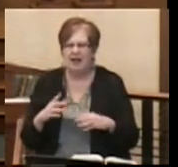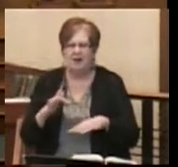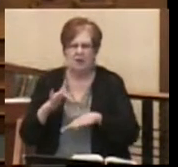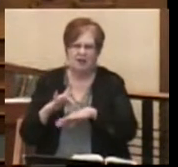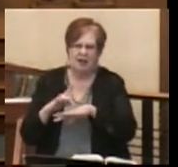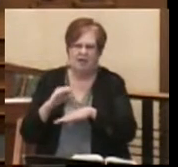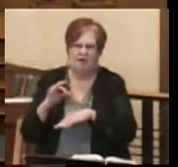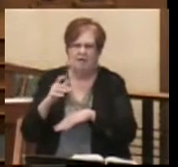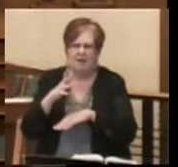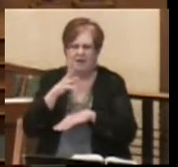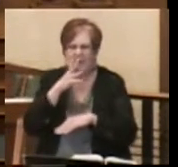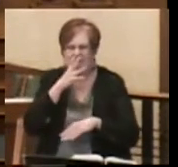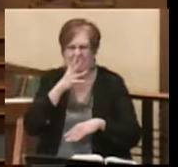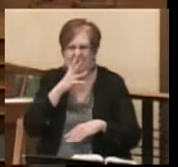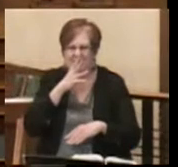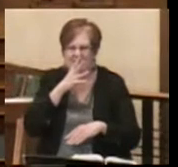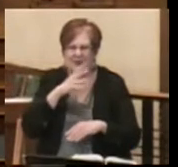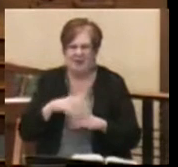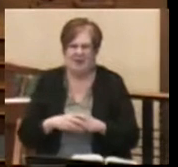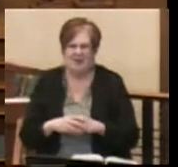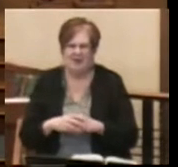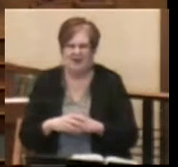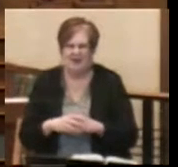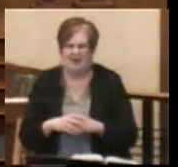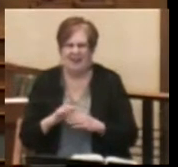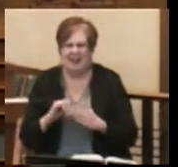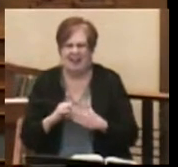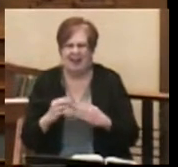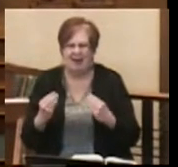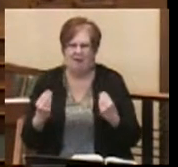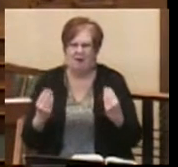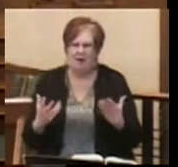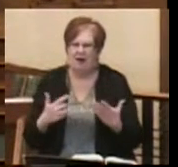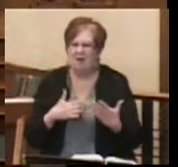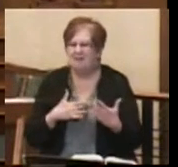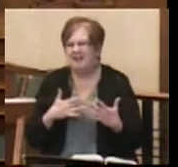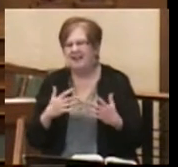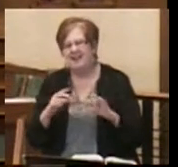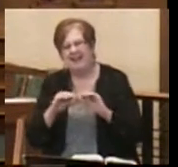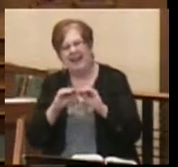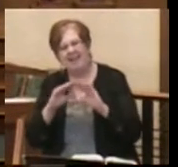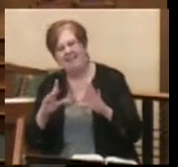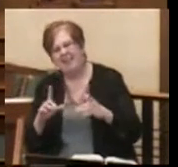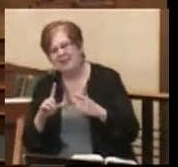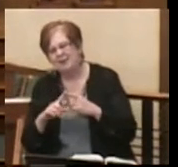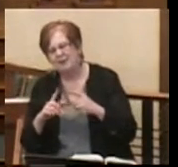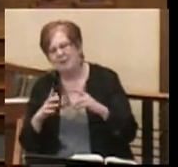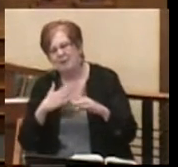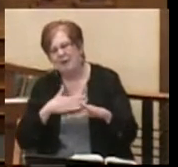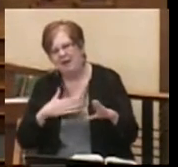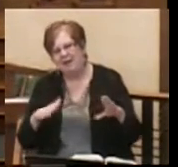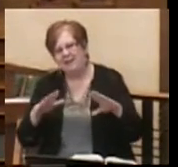of a mother that brought great light to my darkness.